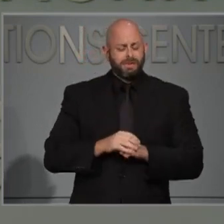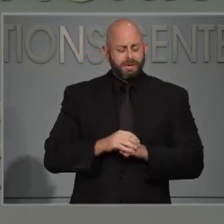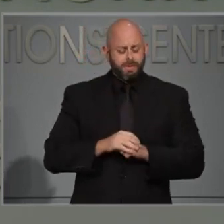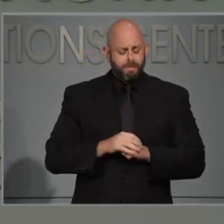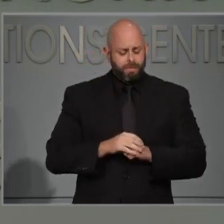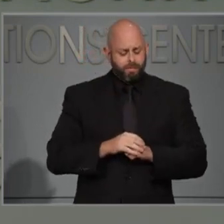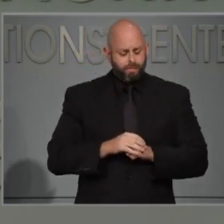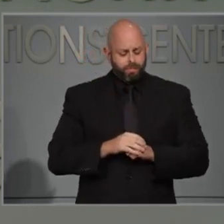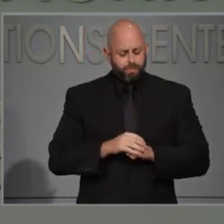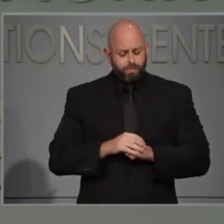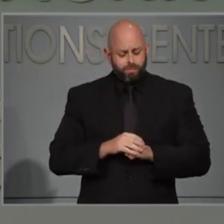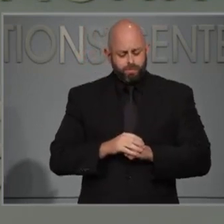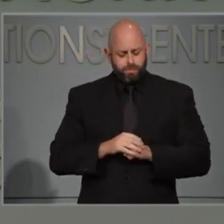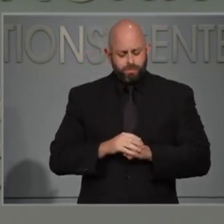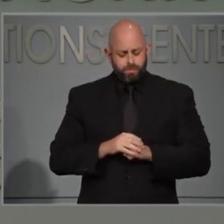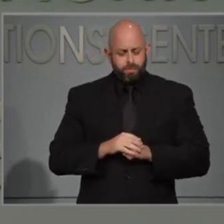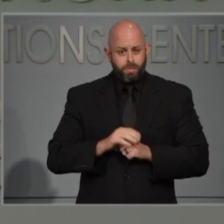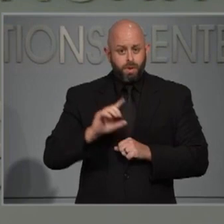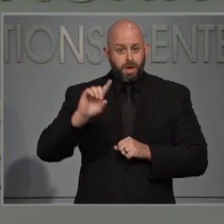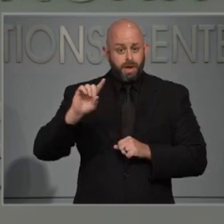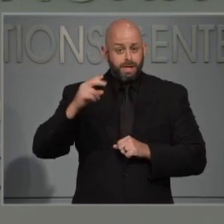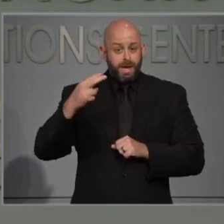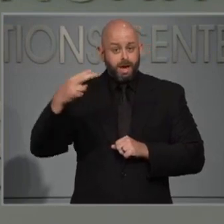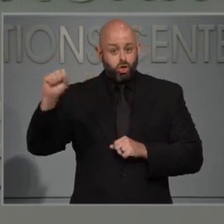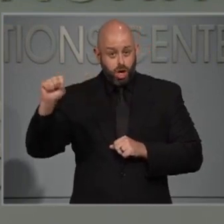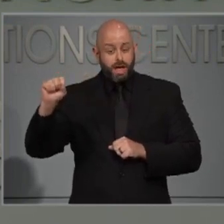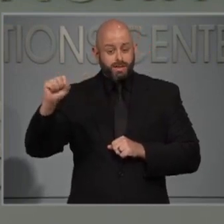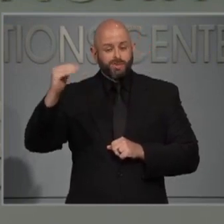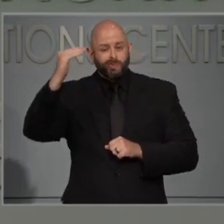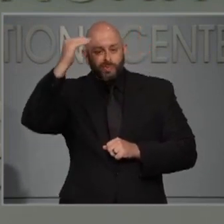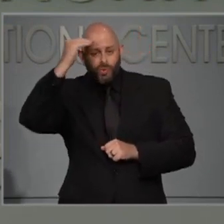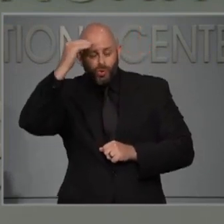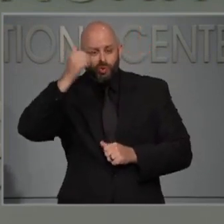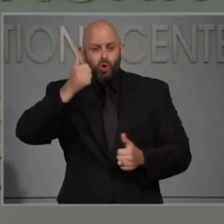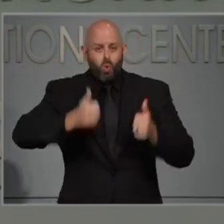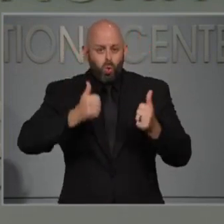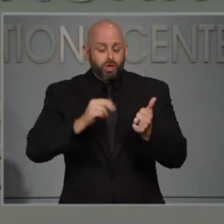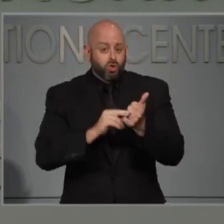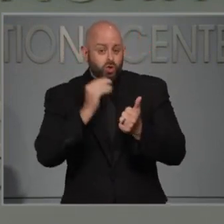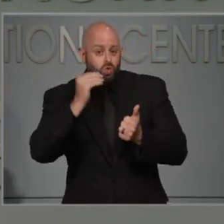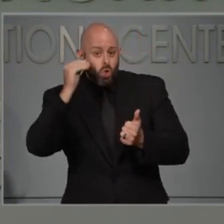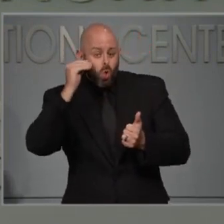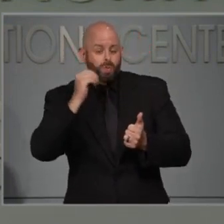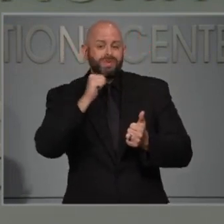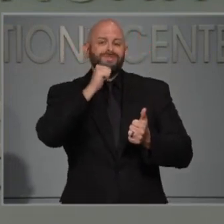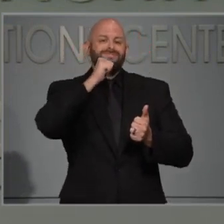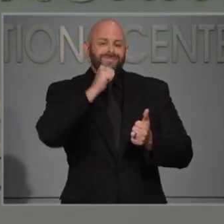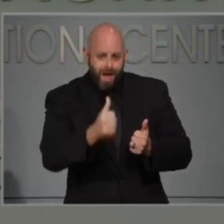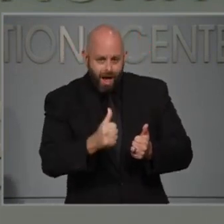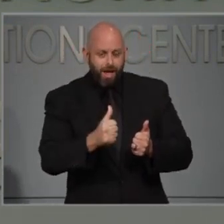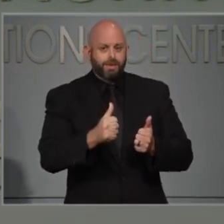facilities that have no positive tests, if they are actually testing anyone to this point. Thank you.